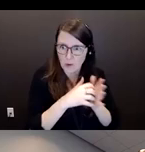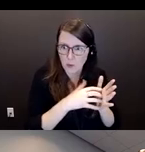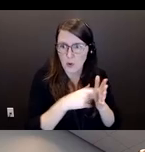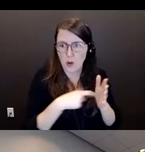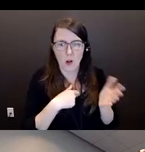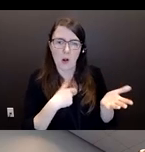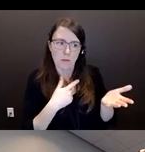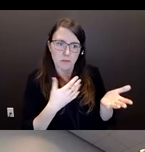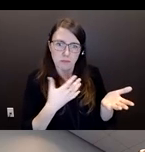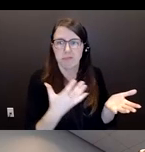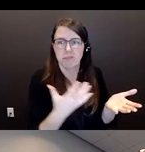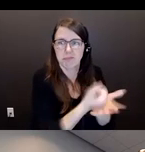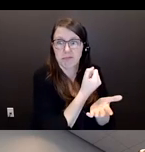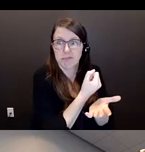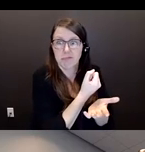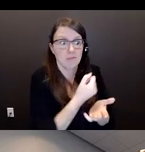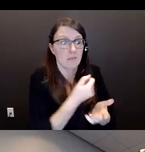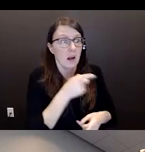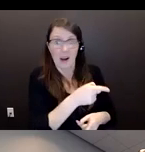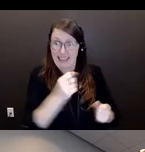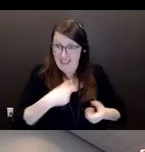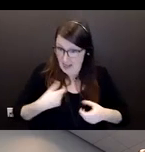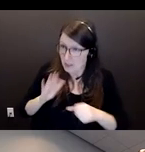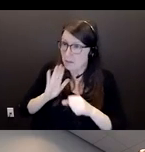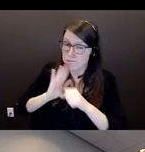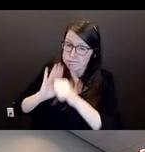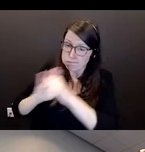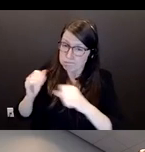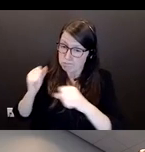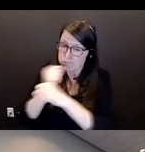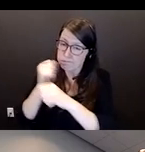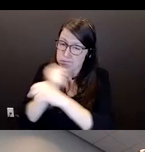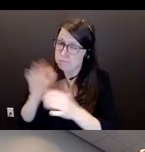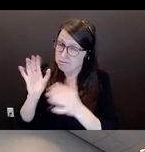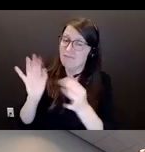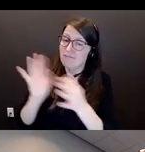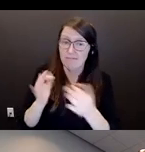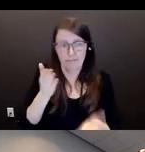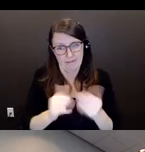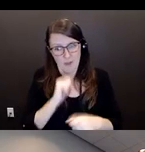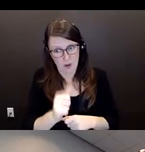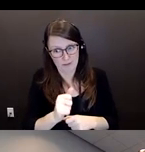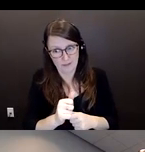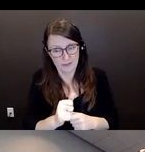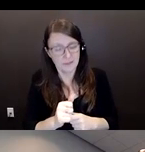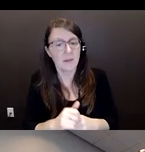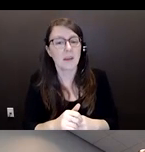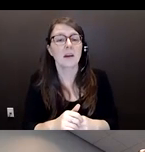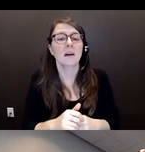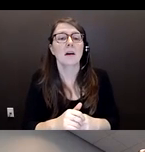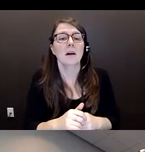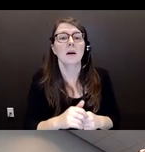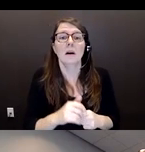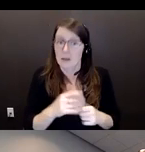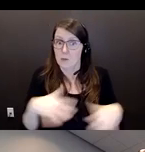they can't speak for themselves. And that's why it becomes so important. And as you'll see the line I put up at the top there to